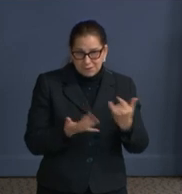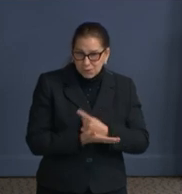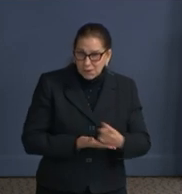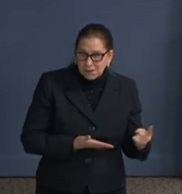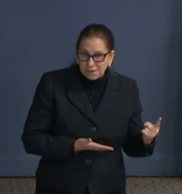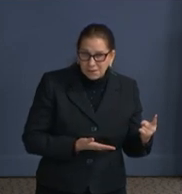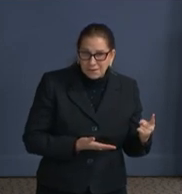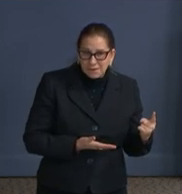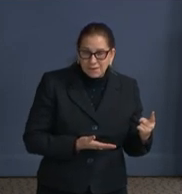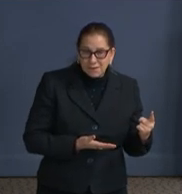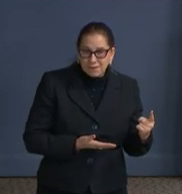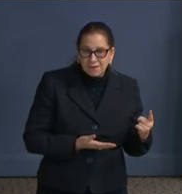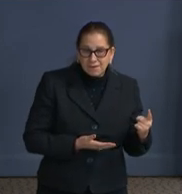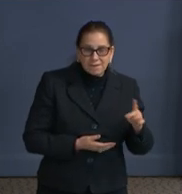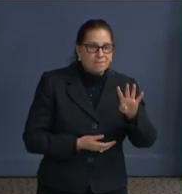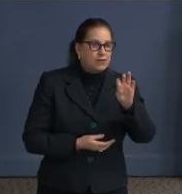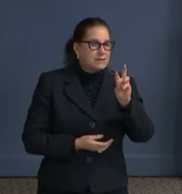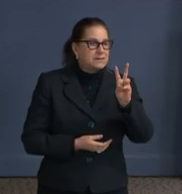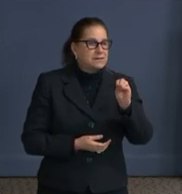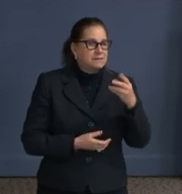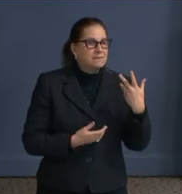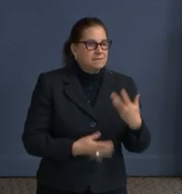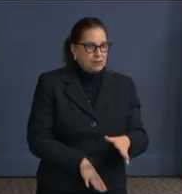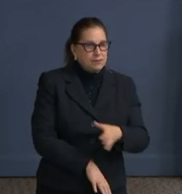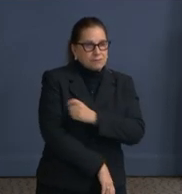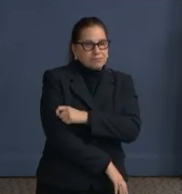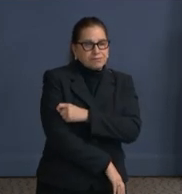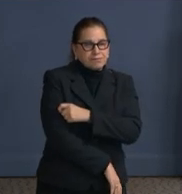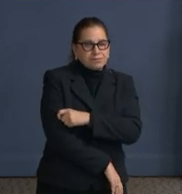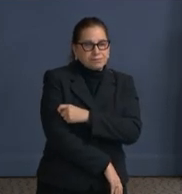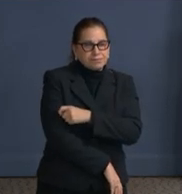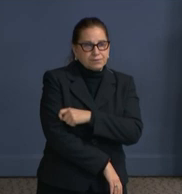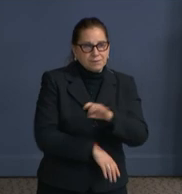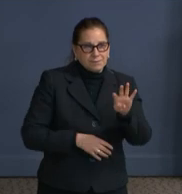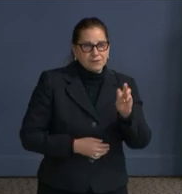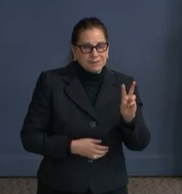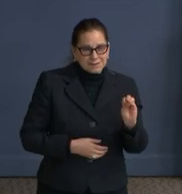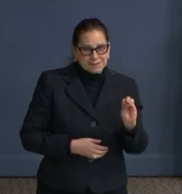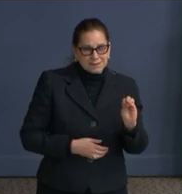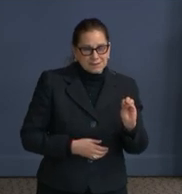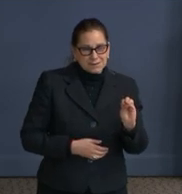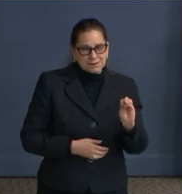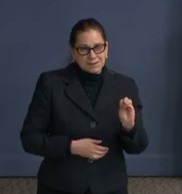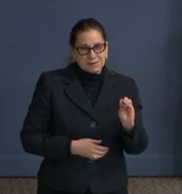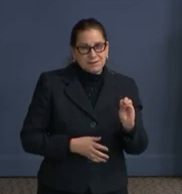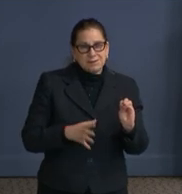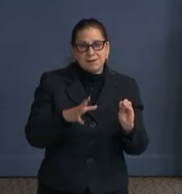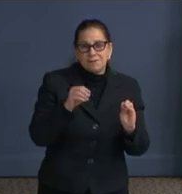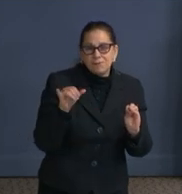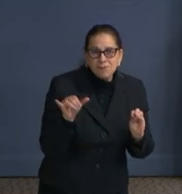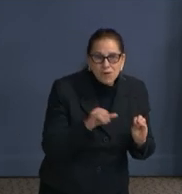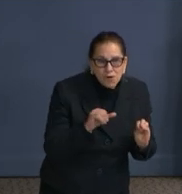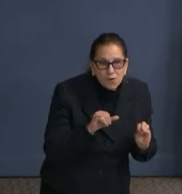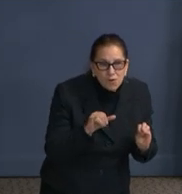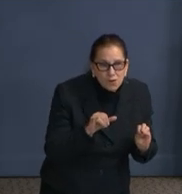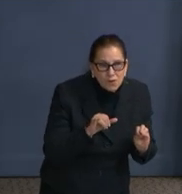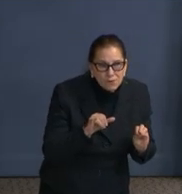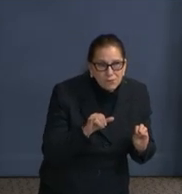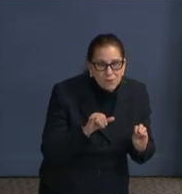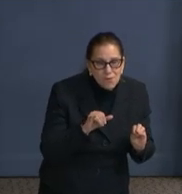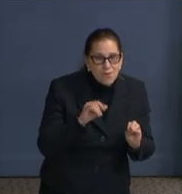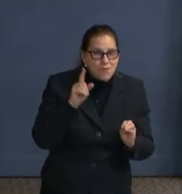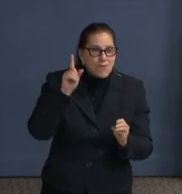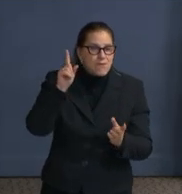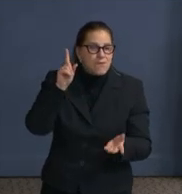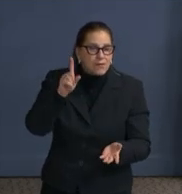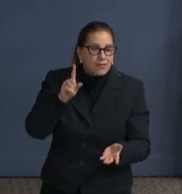460. We are also, we've also filled just over 1,000 appointments for